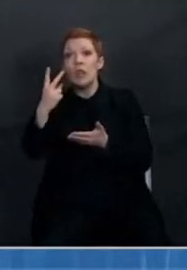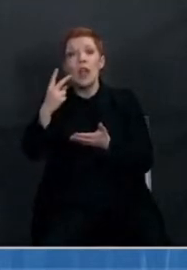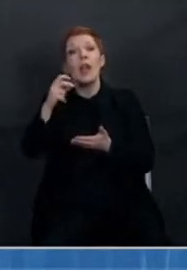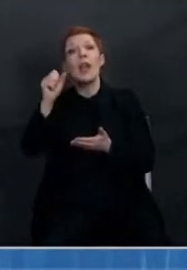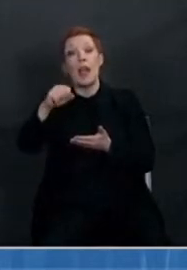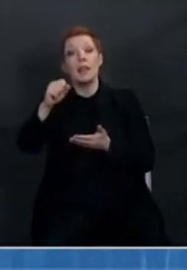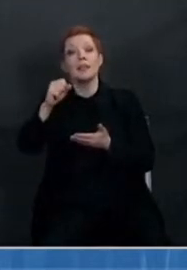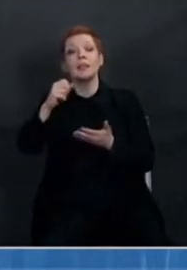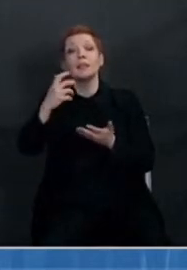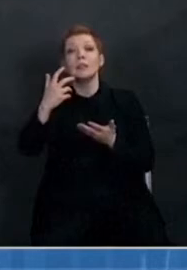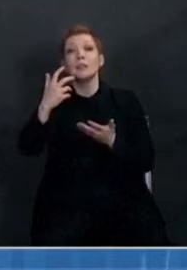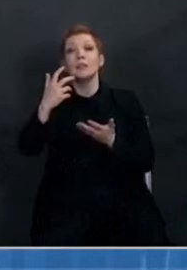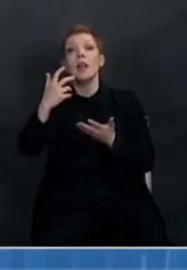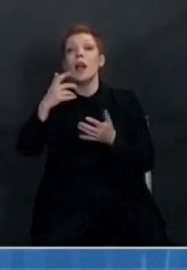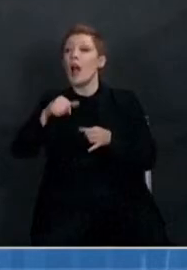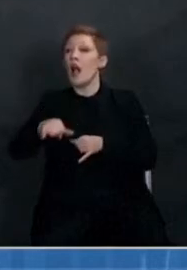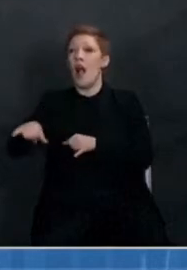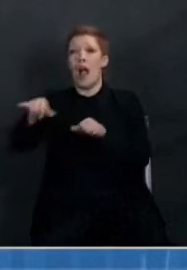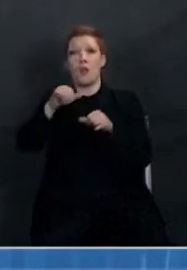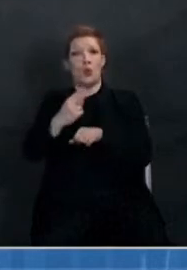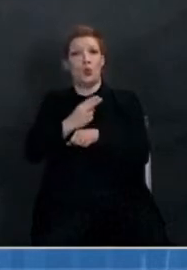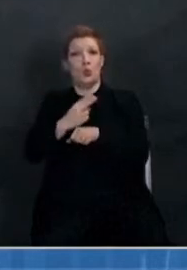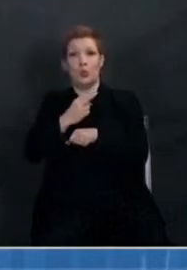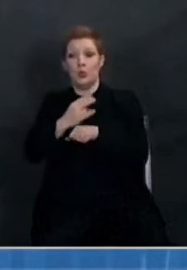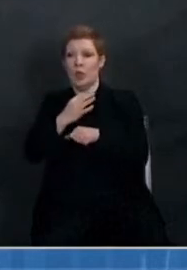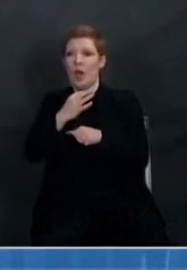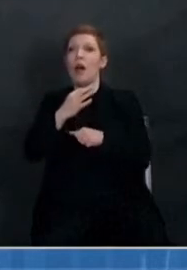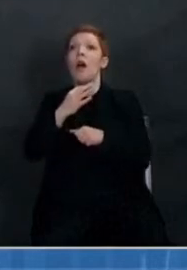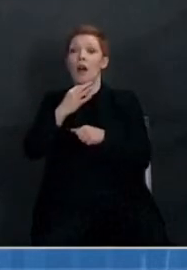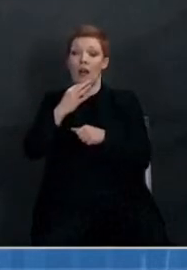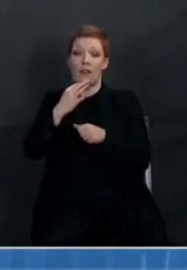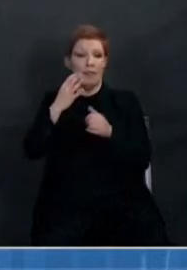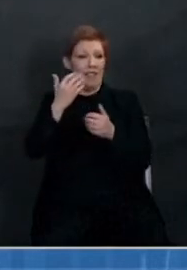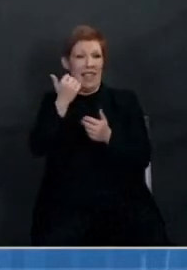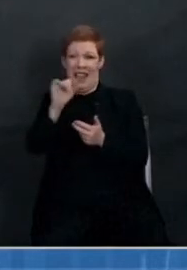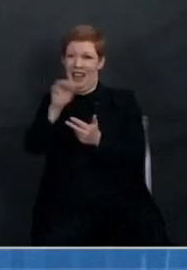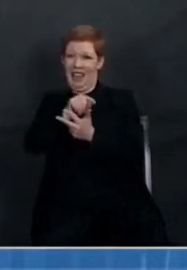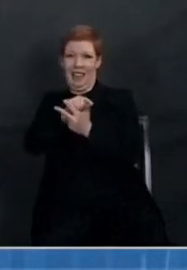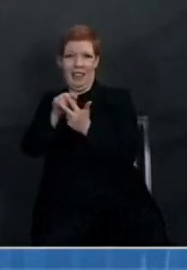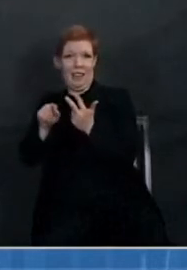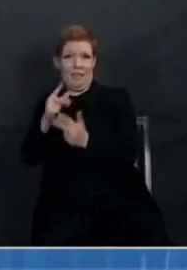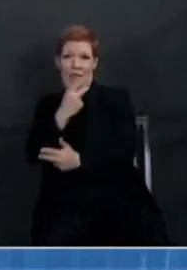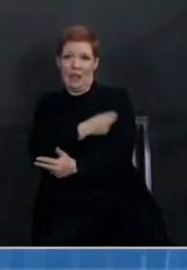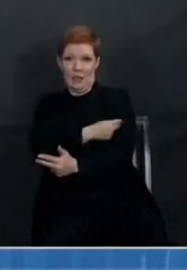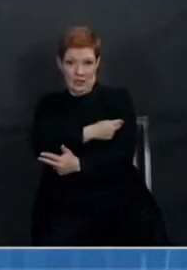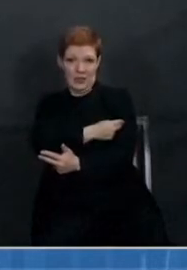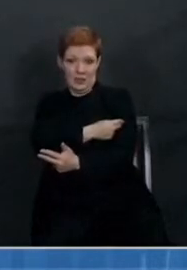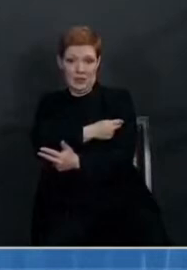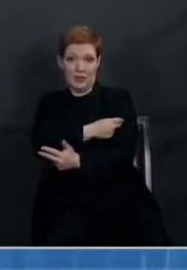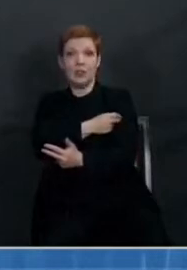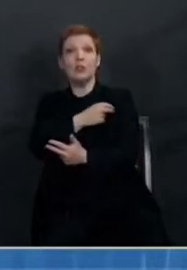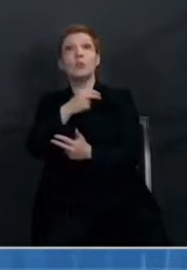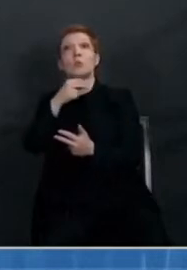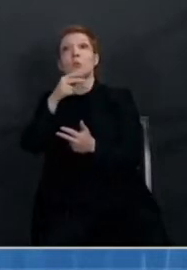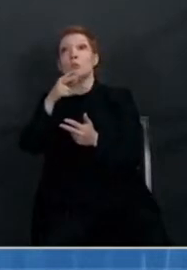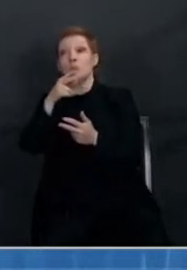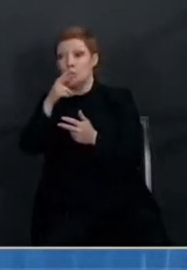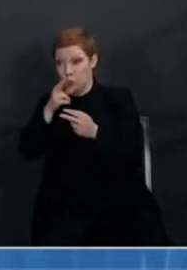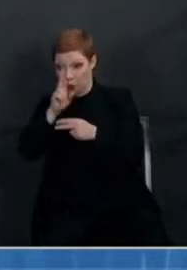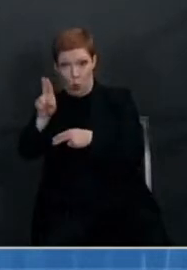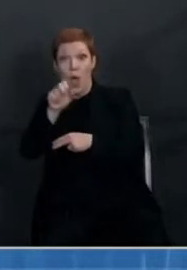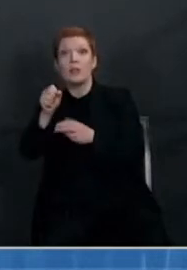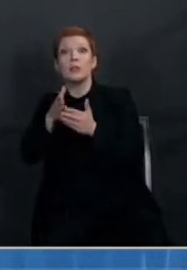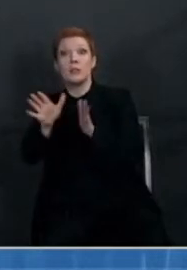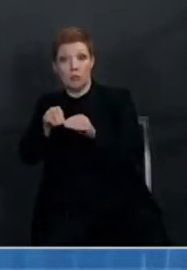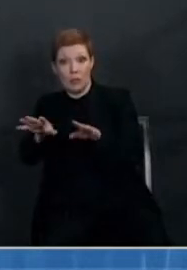there'll be common use of them in the big pool of vaccines, not only for the United States but worldwide. But there